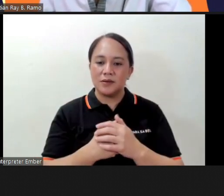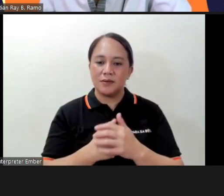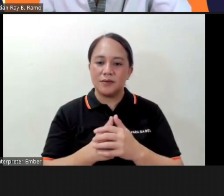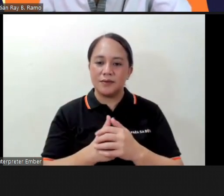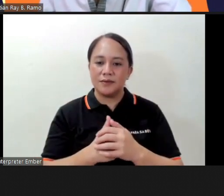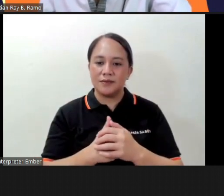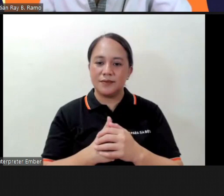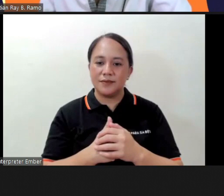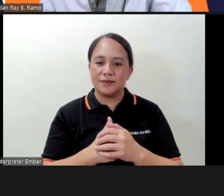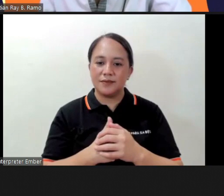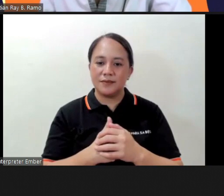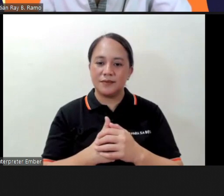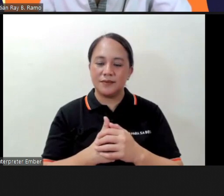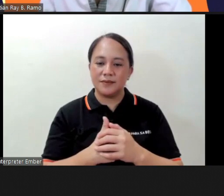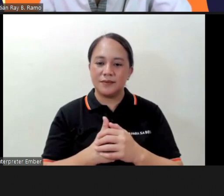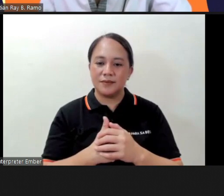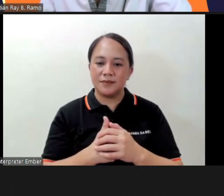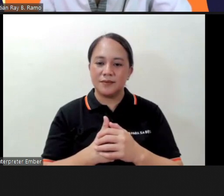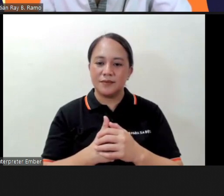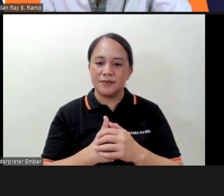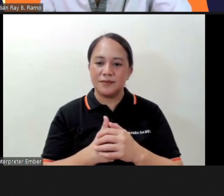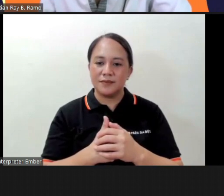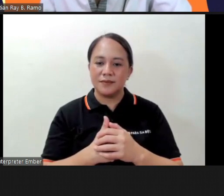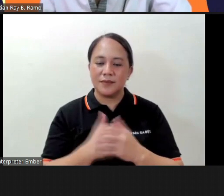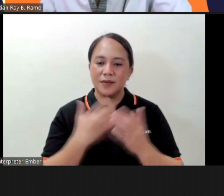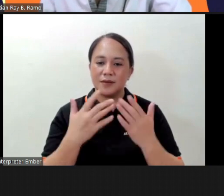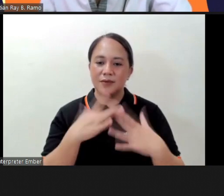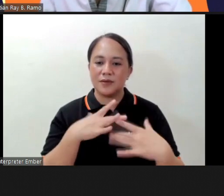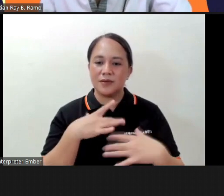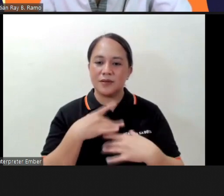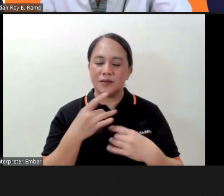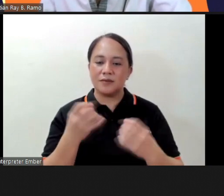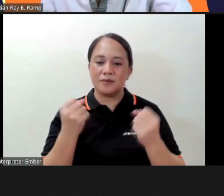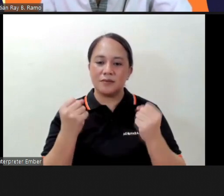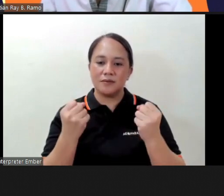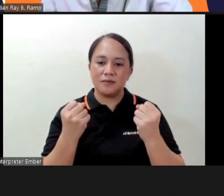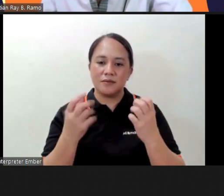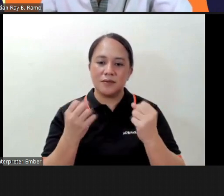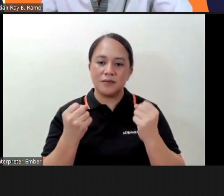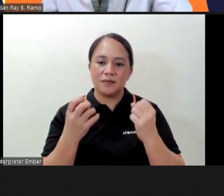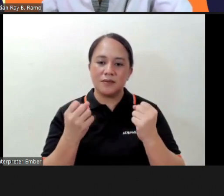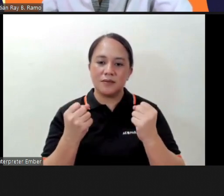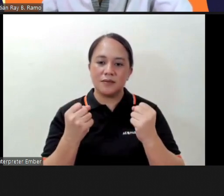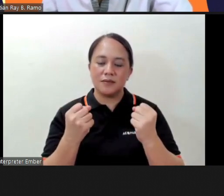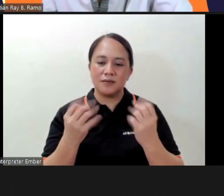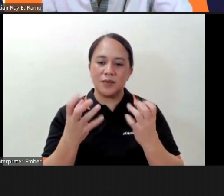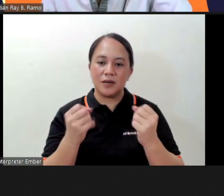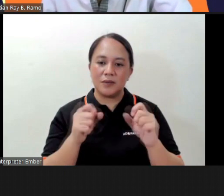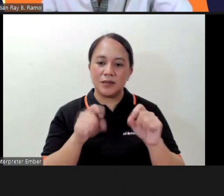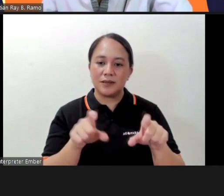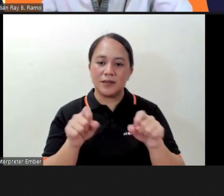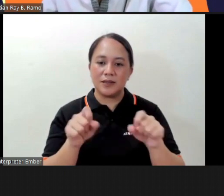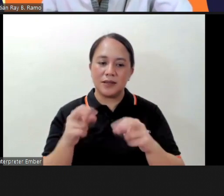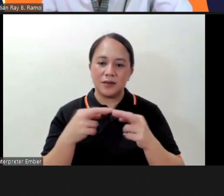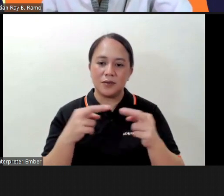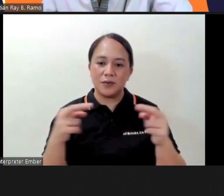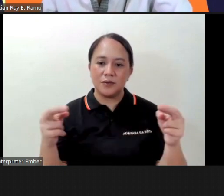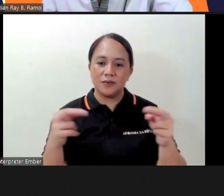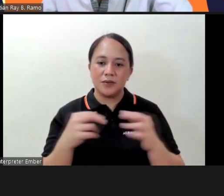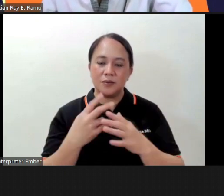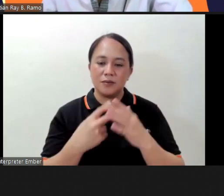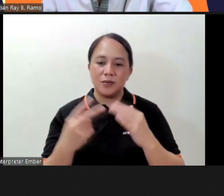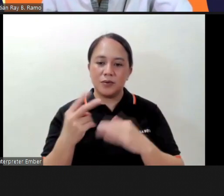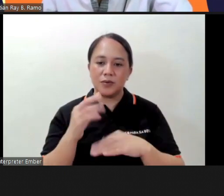you for your interest there are many shops both